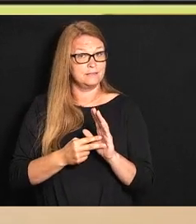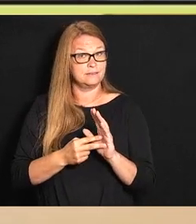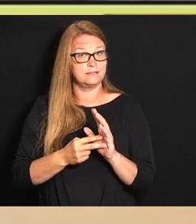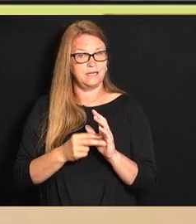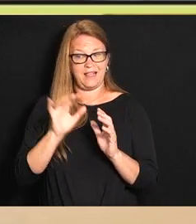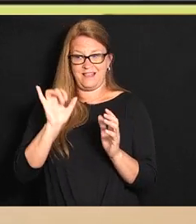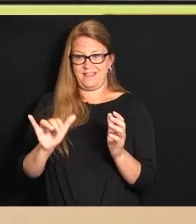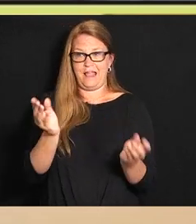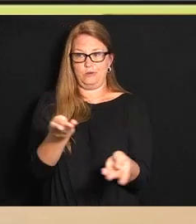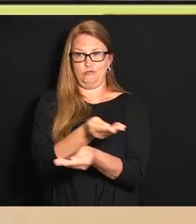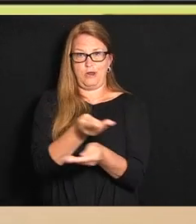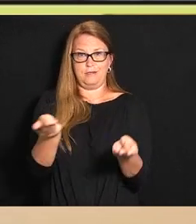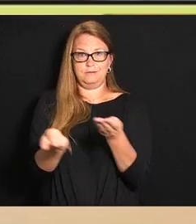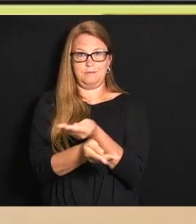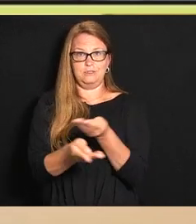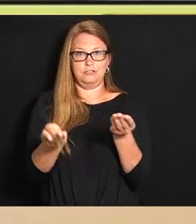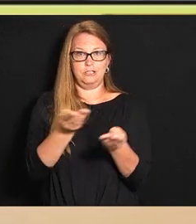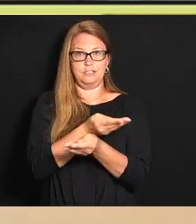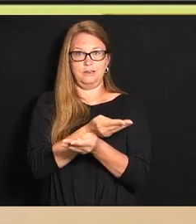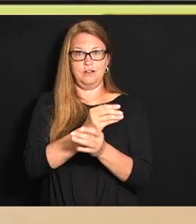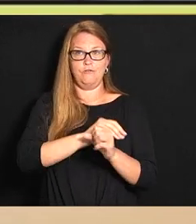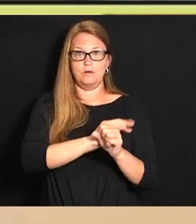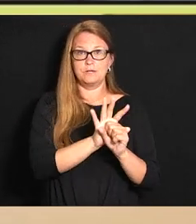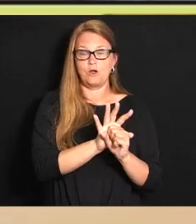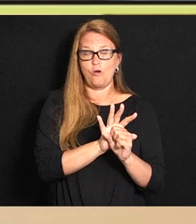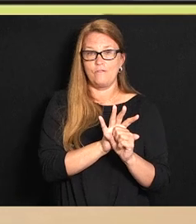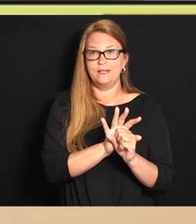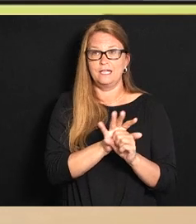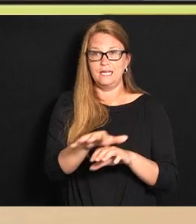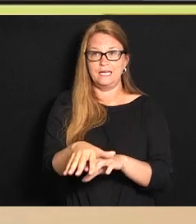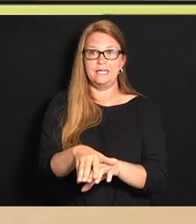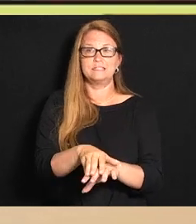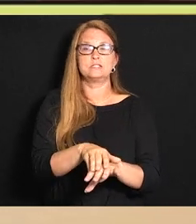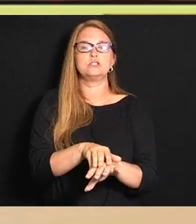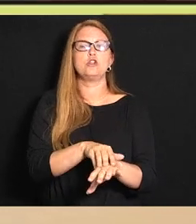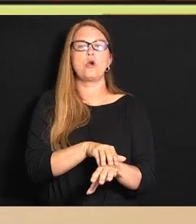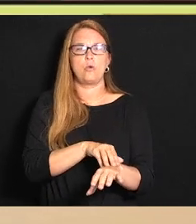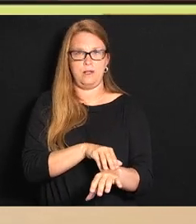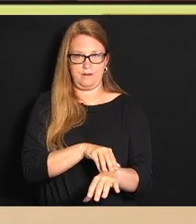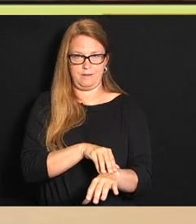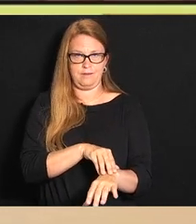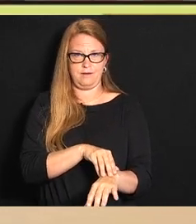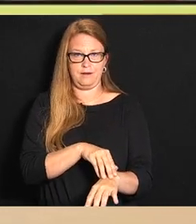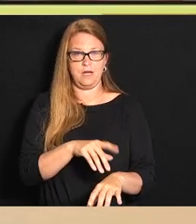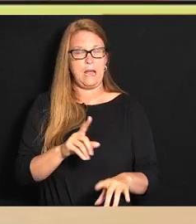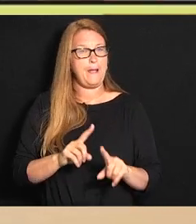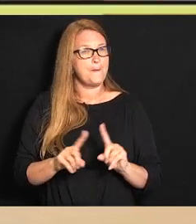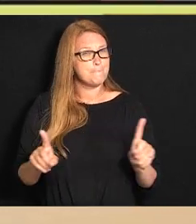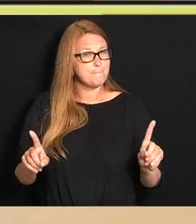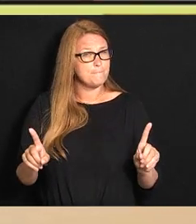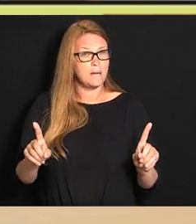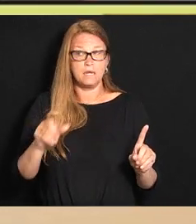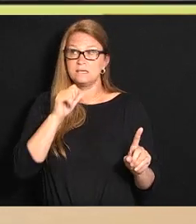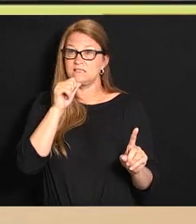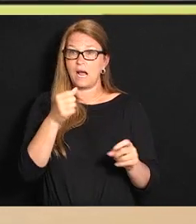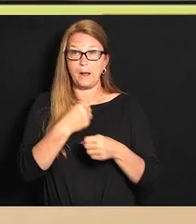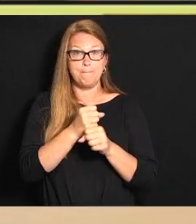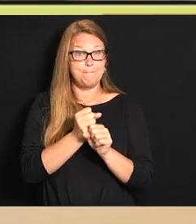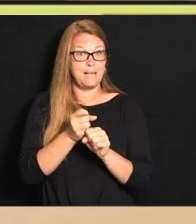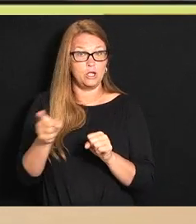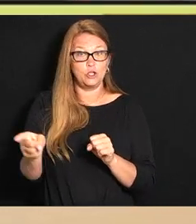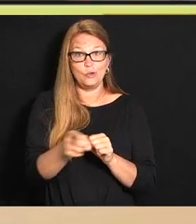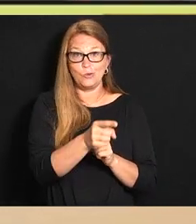transmission may be slowing from the Omicron variant of COVID-19 but this should not make people feel